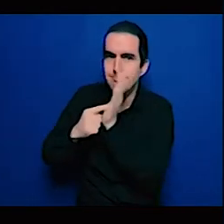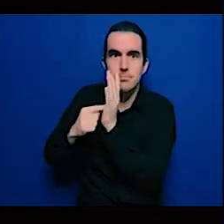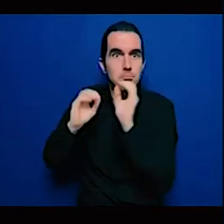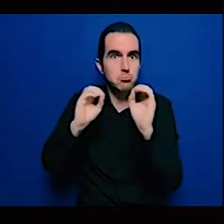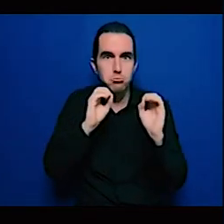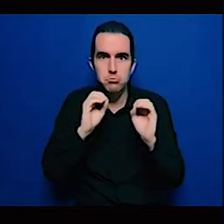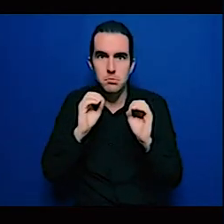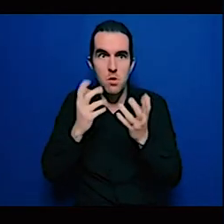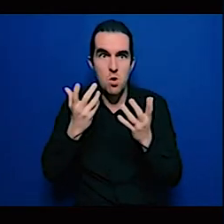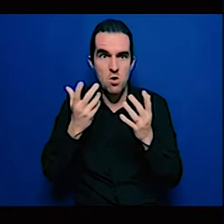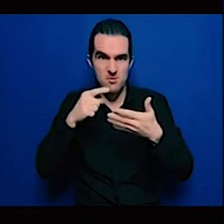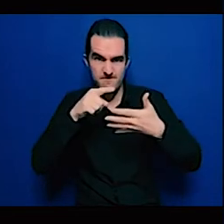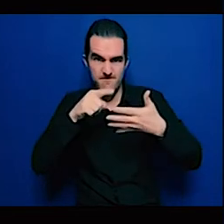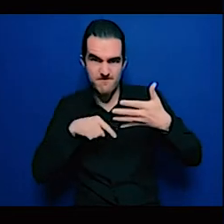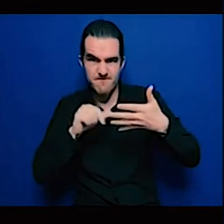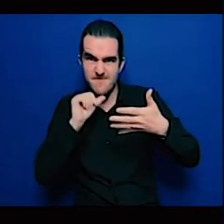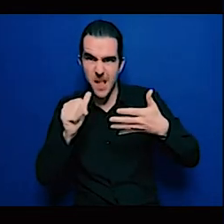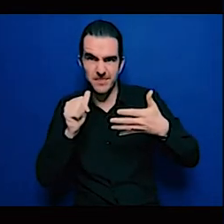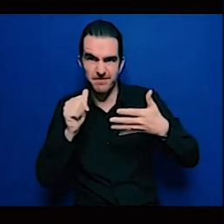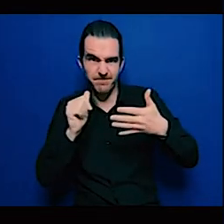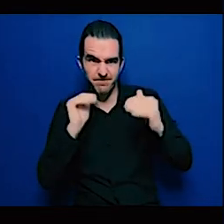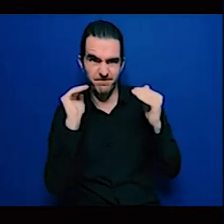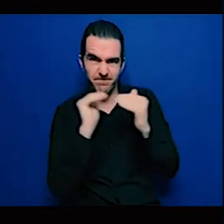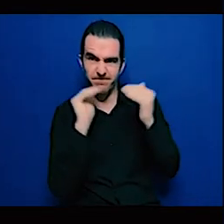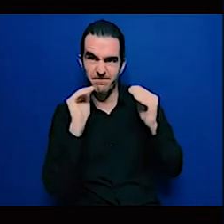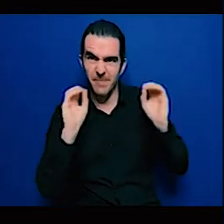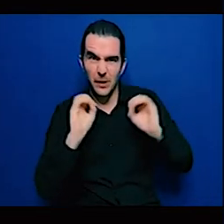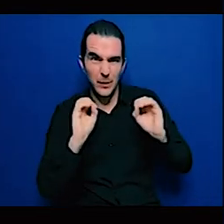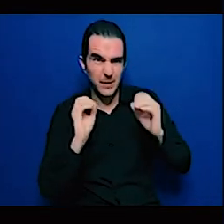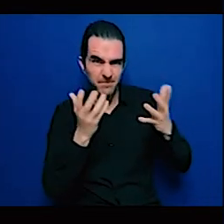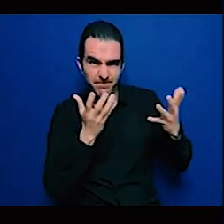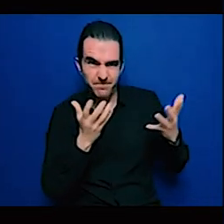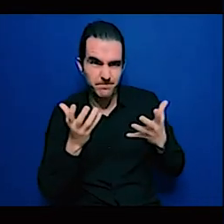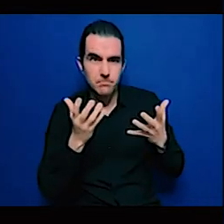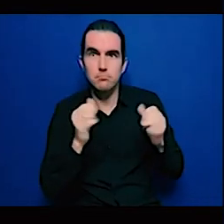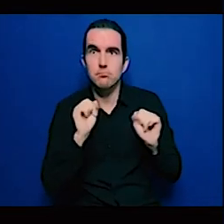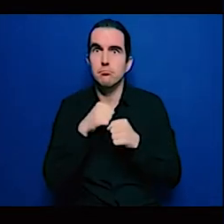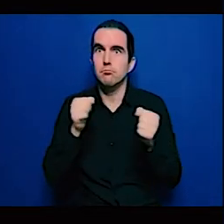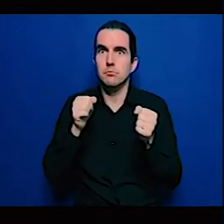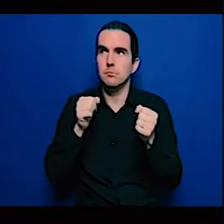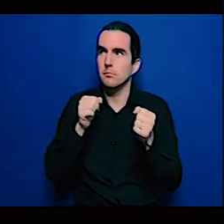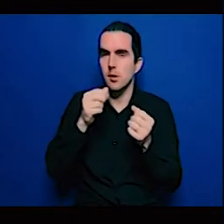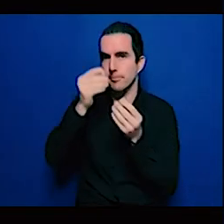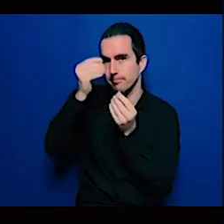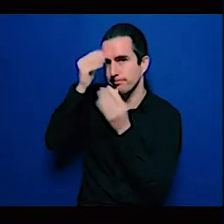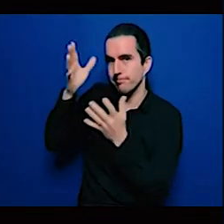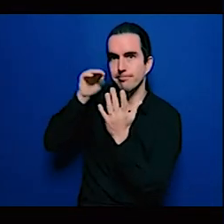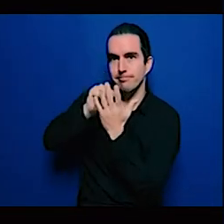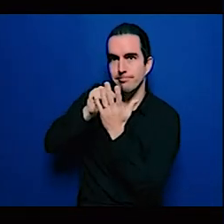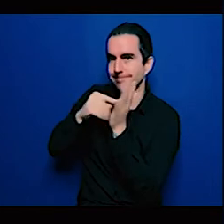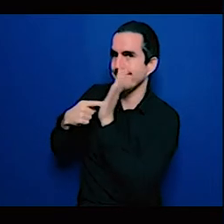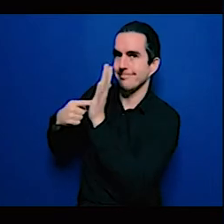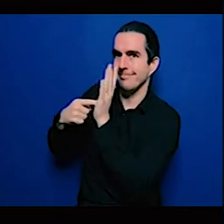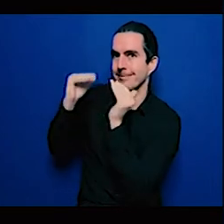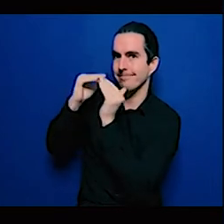end you have to bring it back to the Green Climate Fund. And I can tell you, we have recently heard the example of